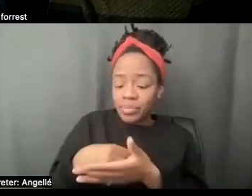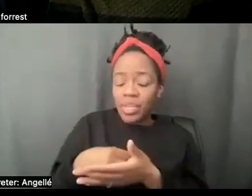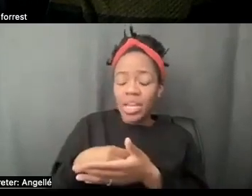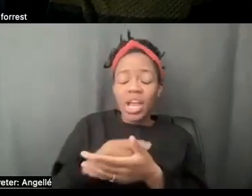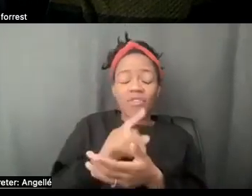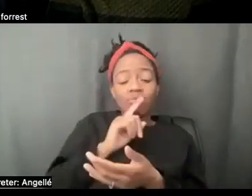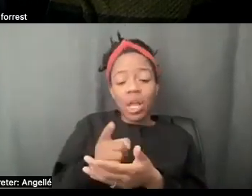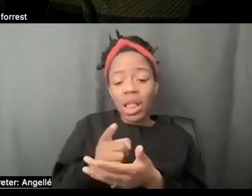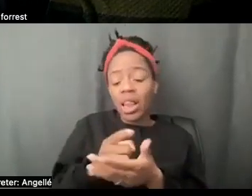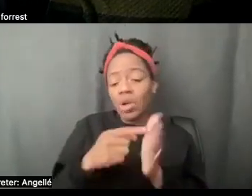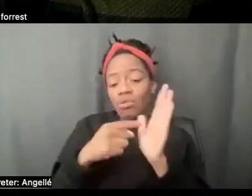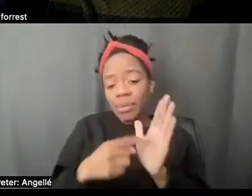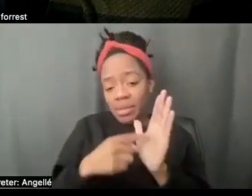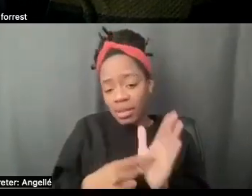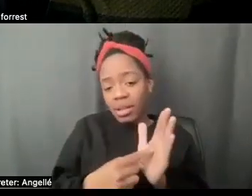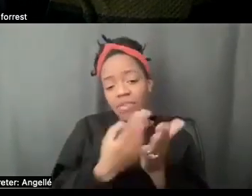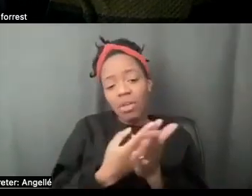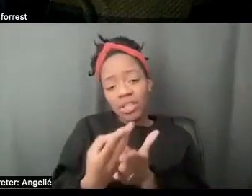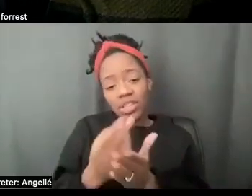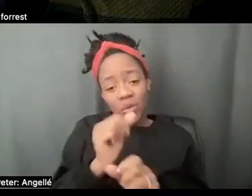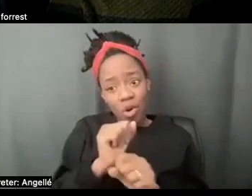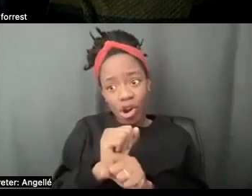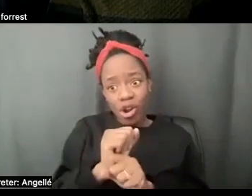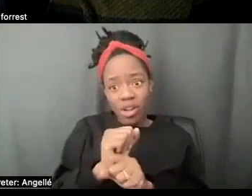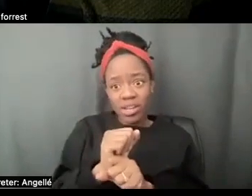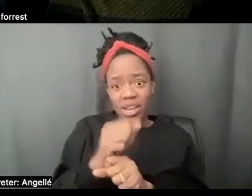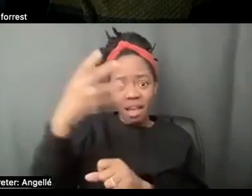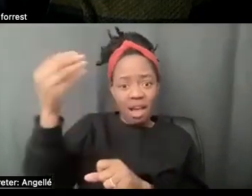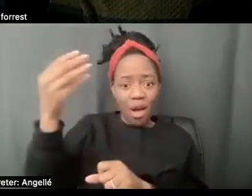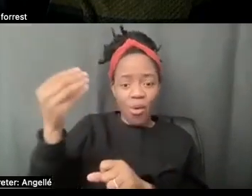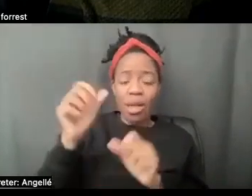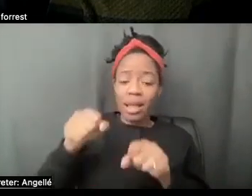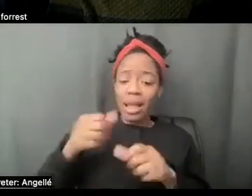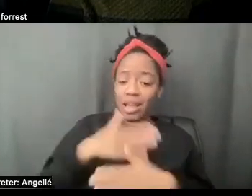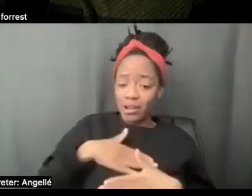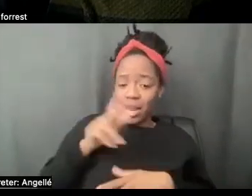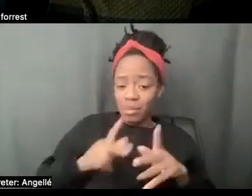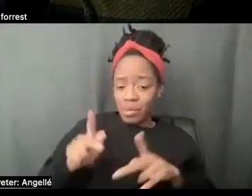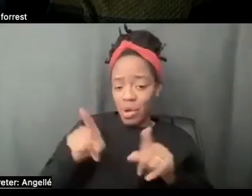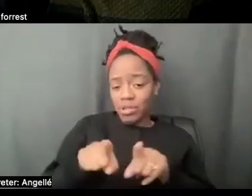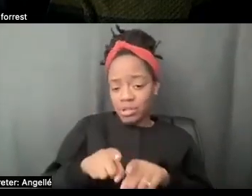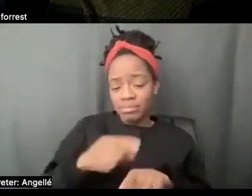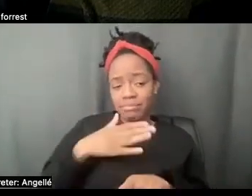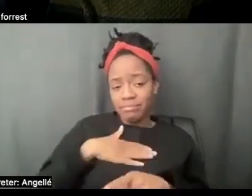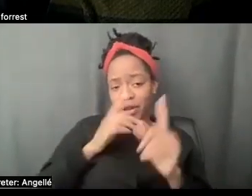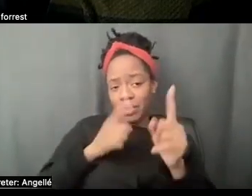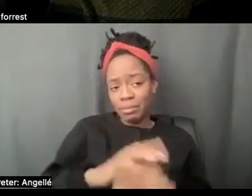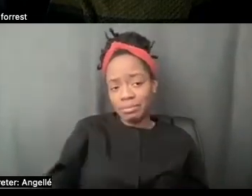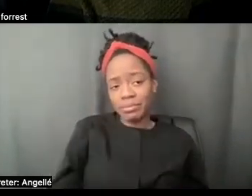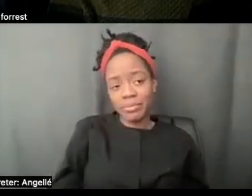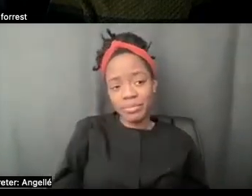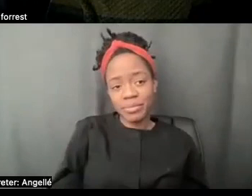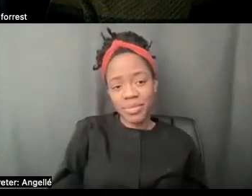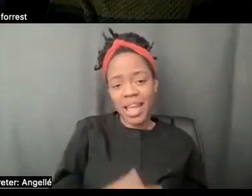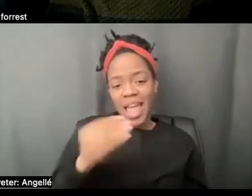authentic work out in the world that also maybe can entertain some folks along the way. That's what I want. And world